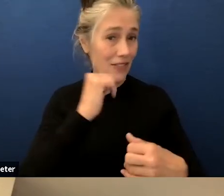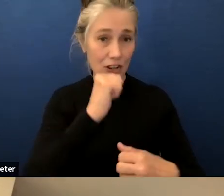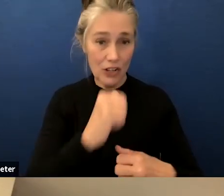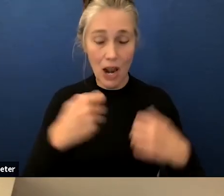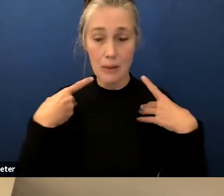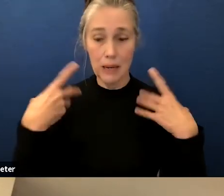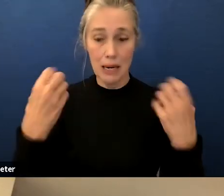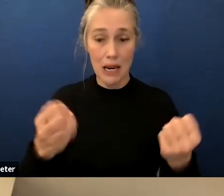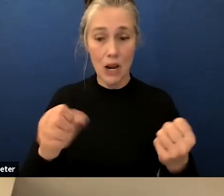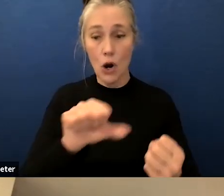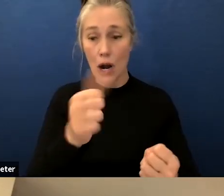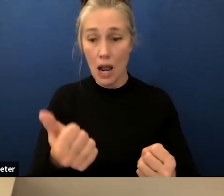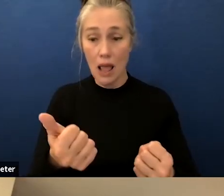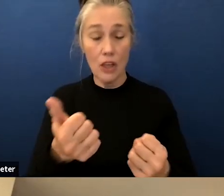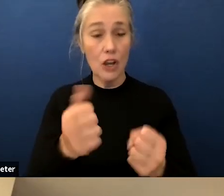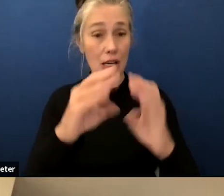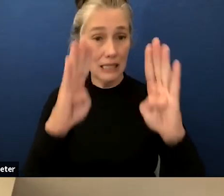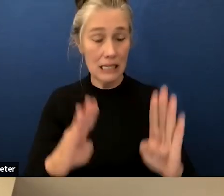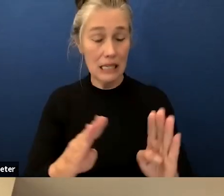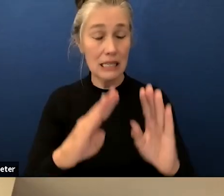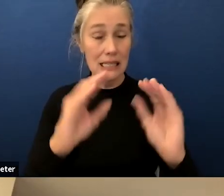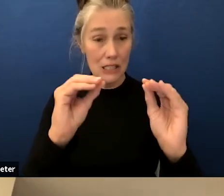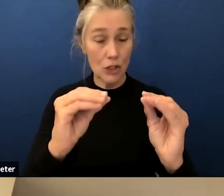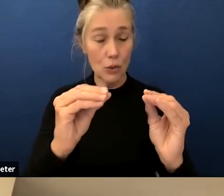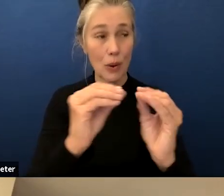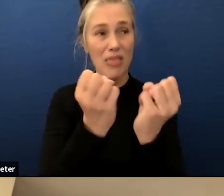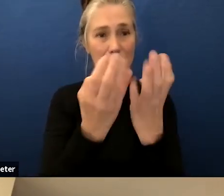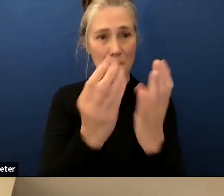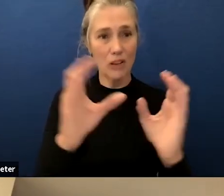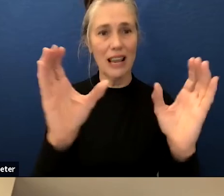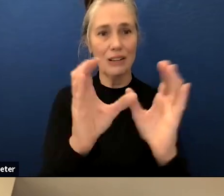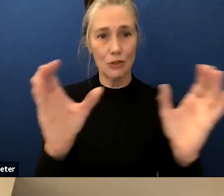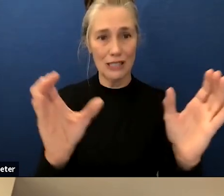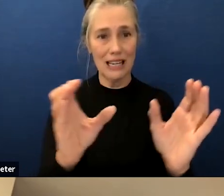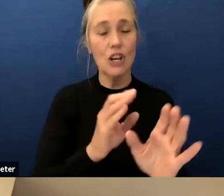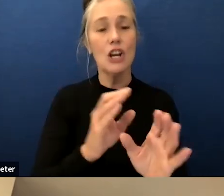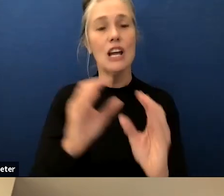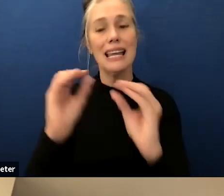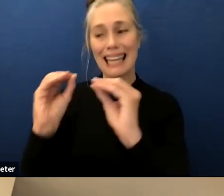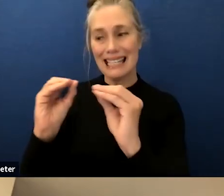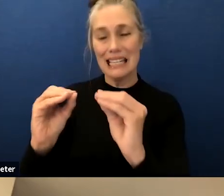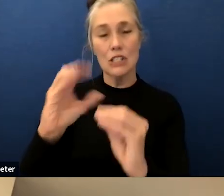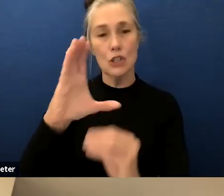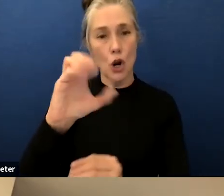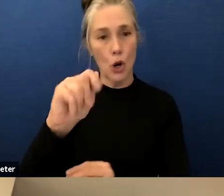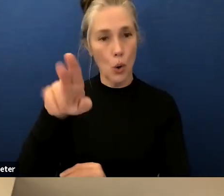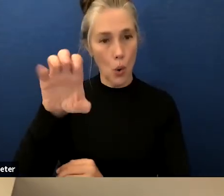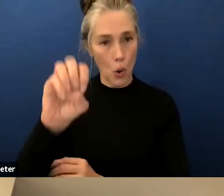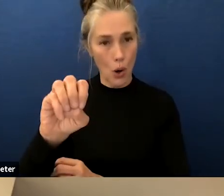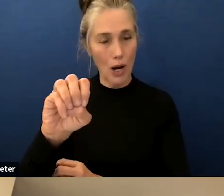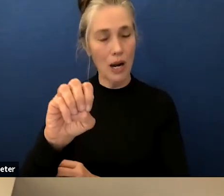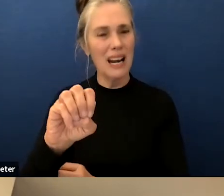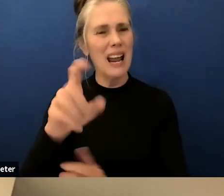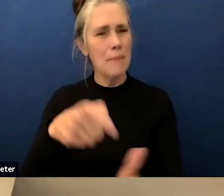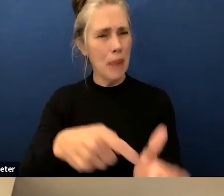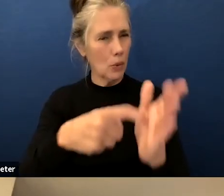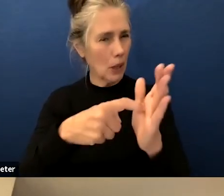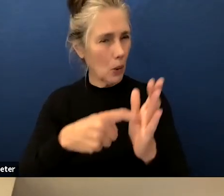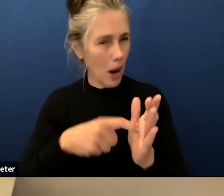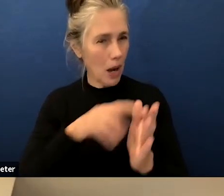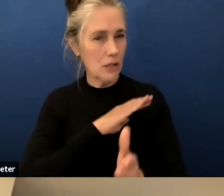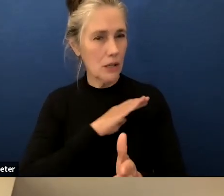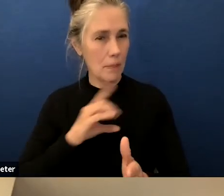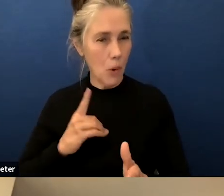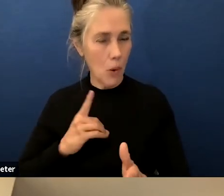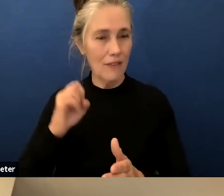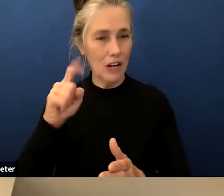to teach core periods one of the requirements in order to execute on these local assignment options is that the board of education approve